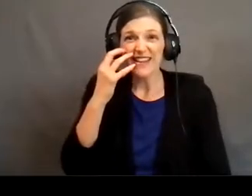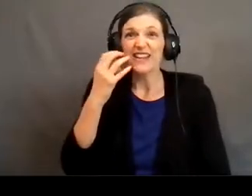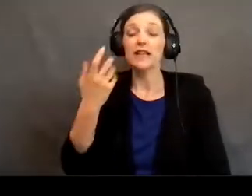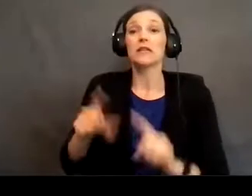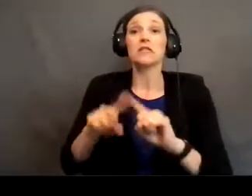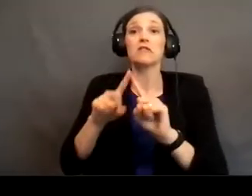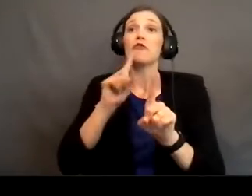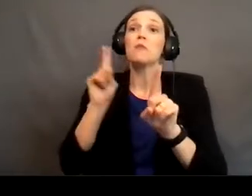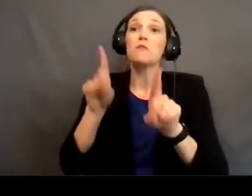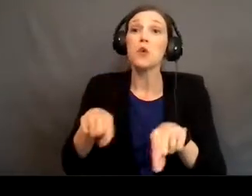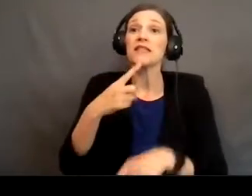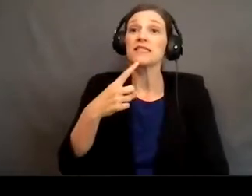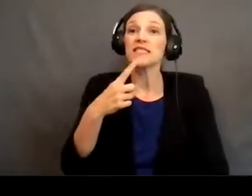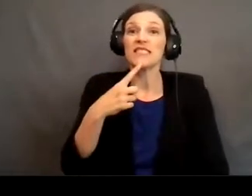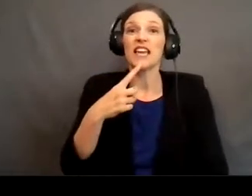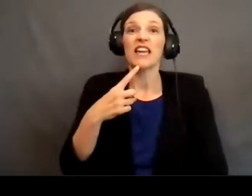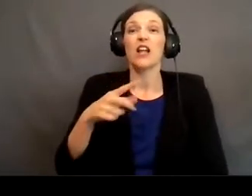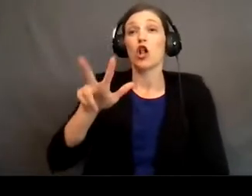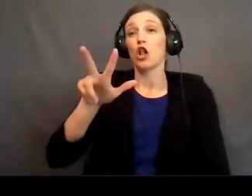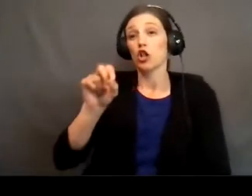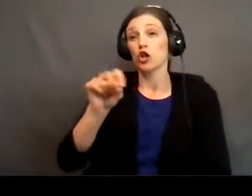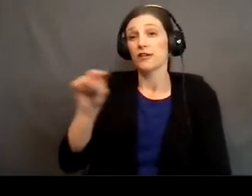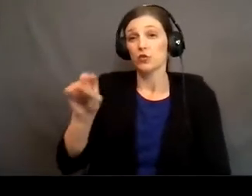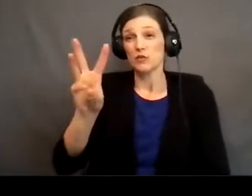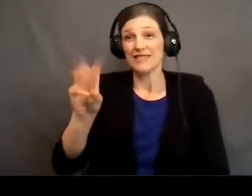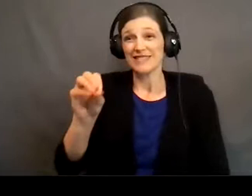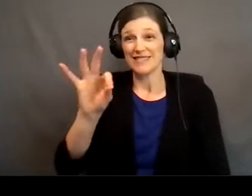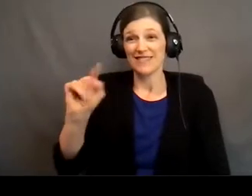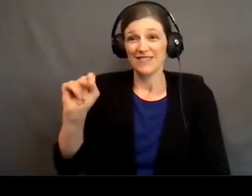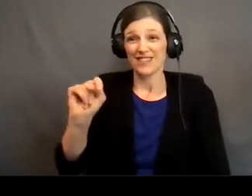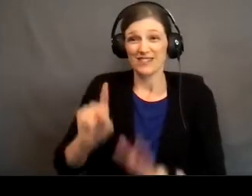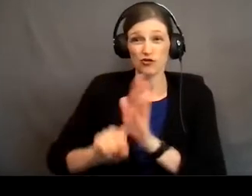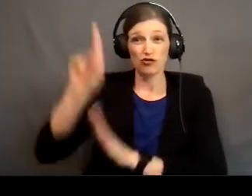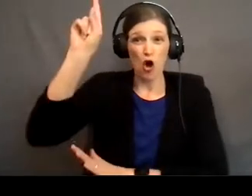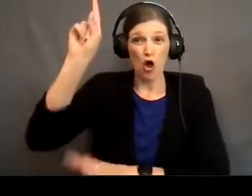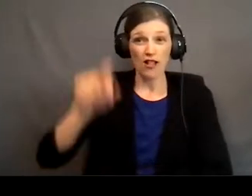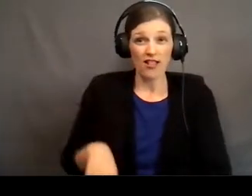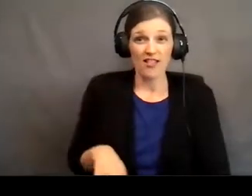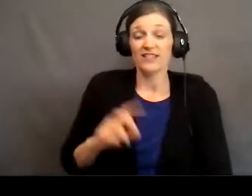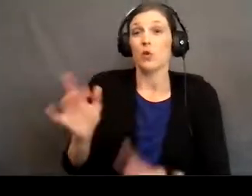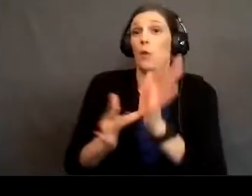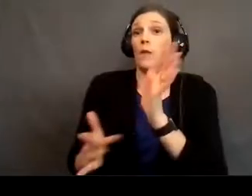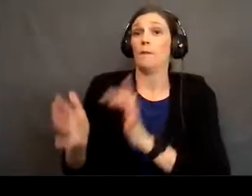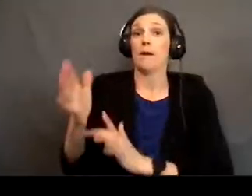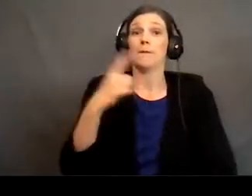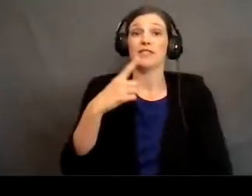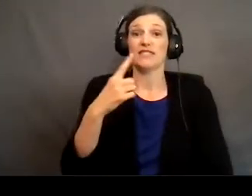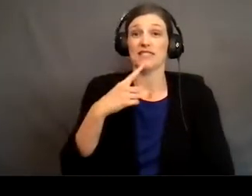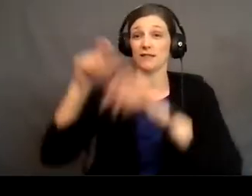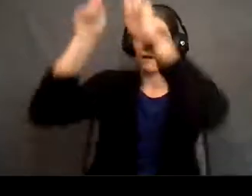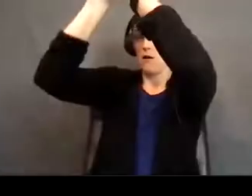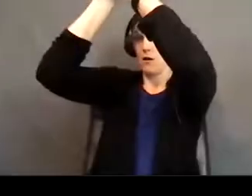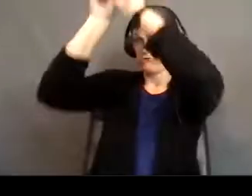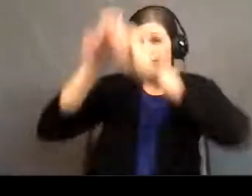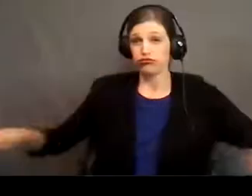reports say that it was anywhere from 30 to 60 feet tall. So when the Bible says that it was torn from